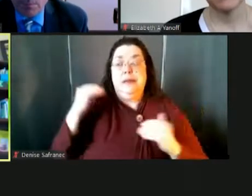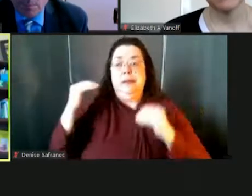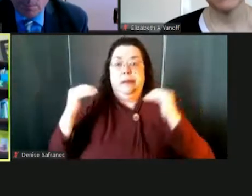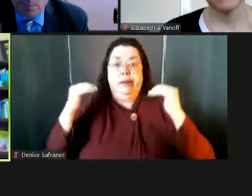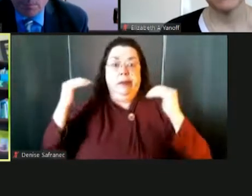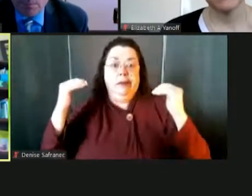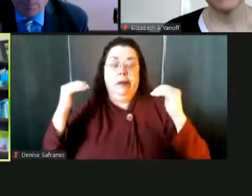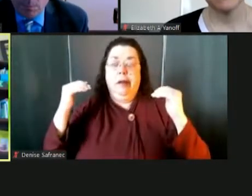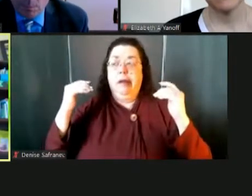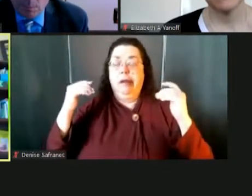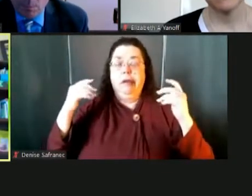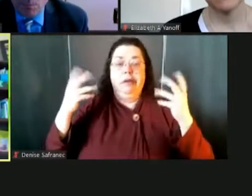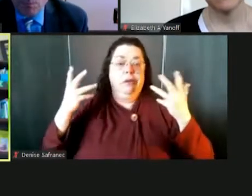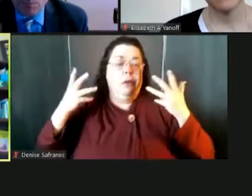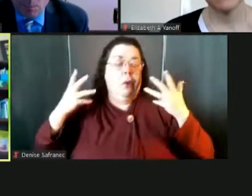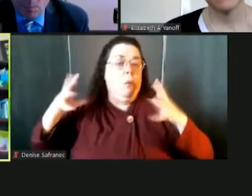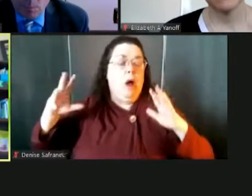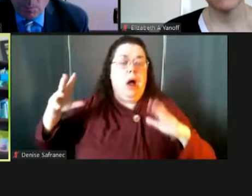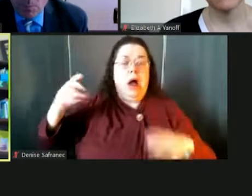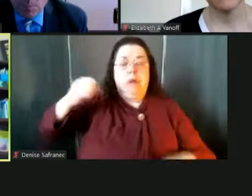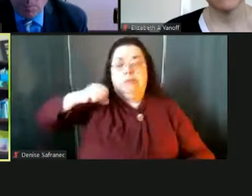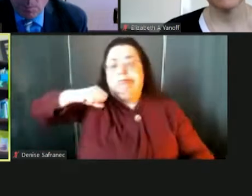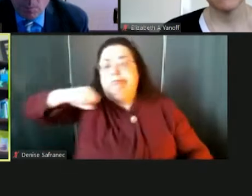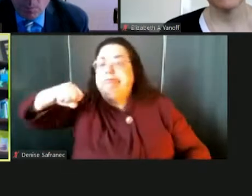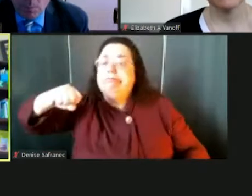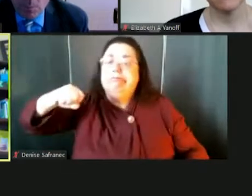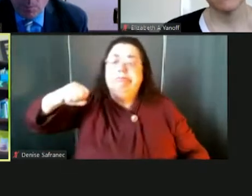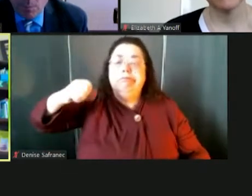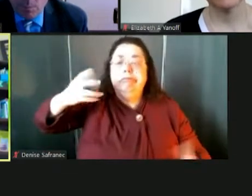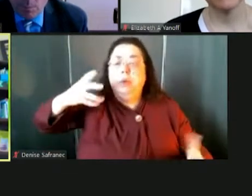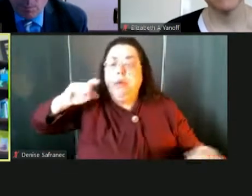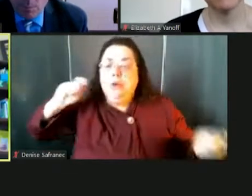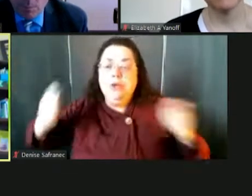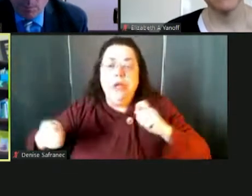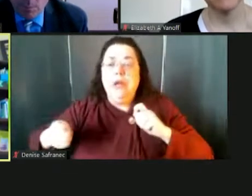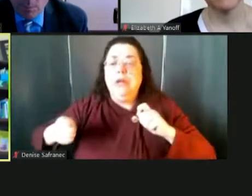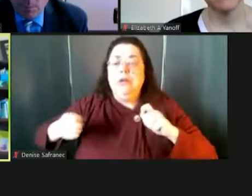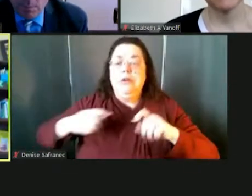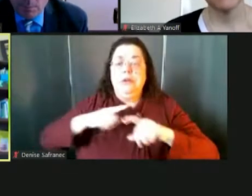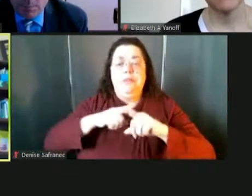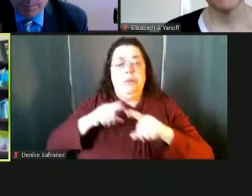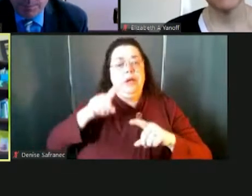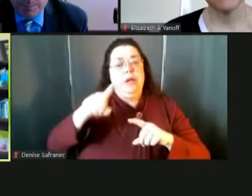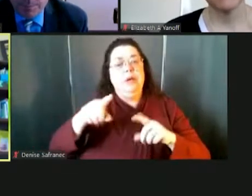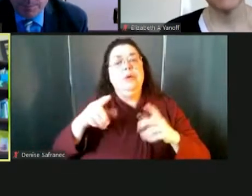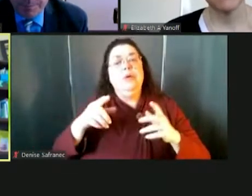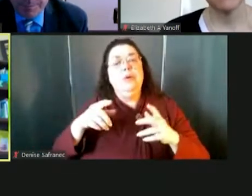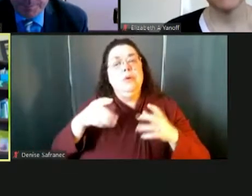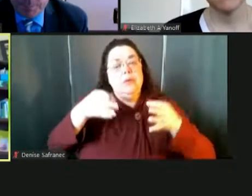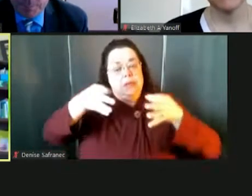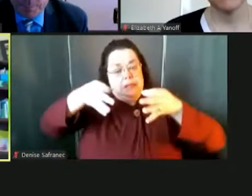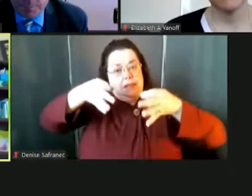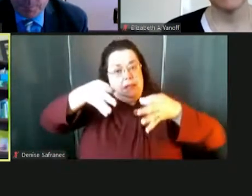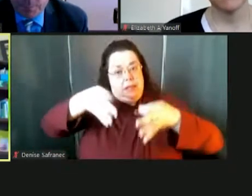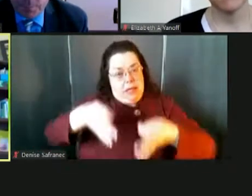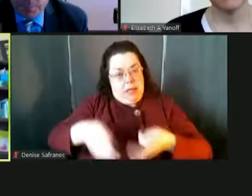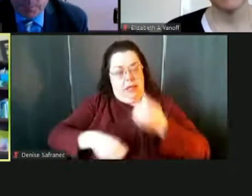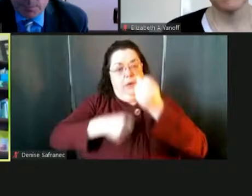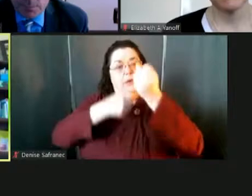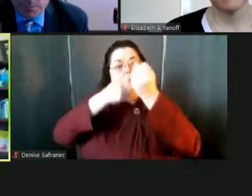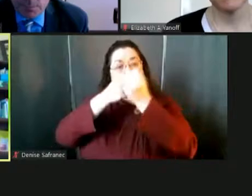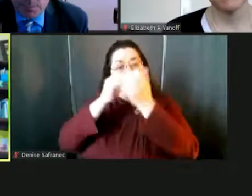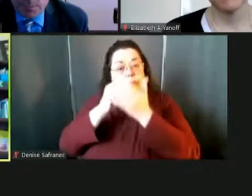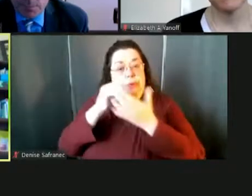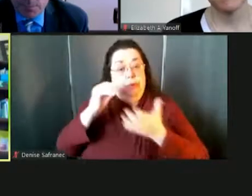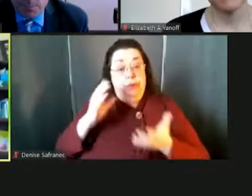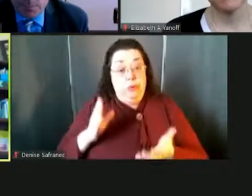fighting change or fighting things for different reasons. Um, if you're consistently making decisions in the best interest of the students